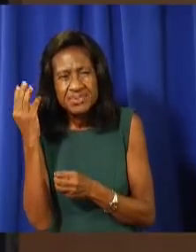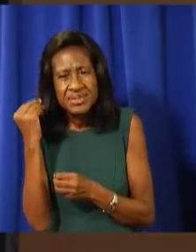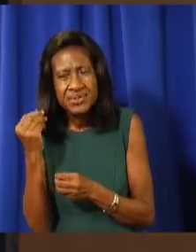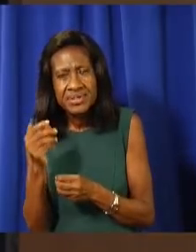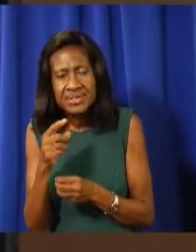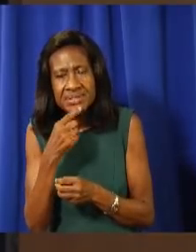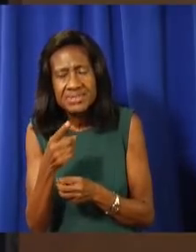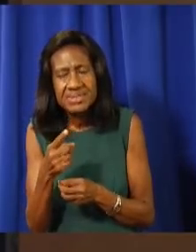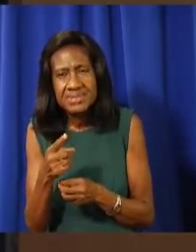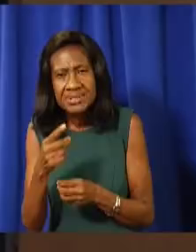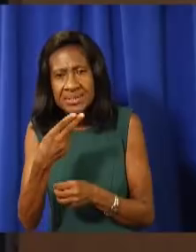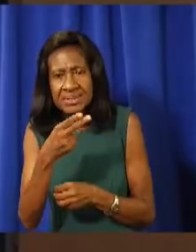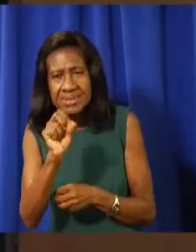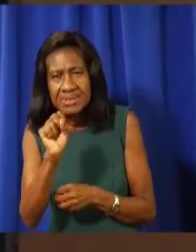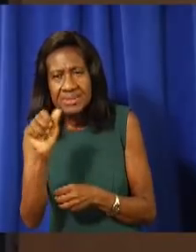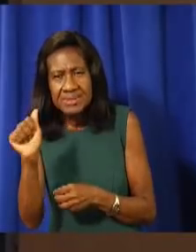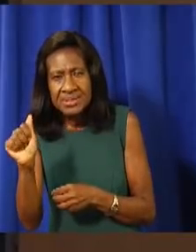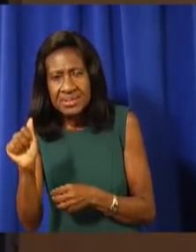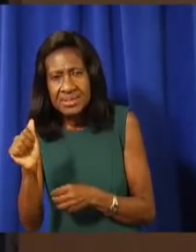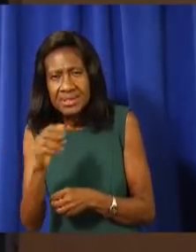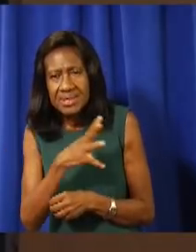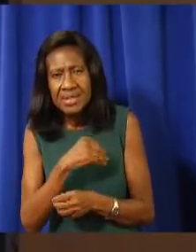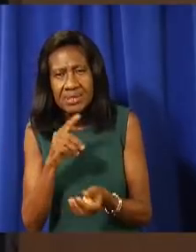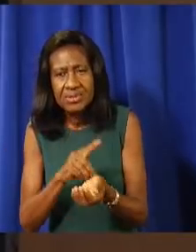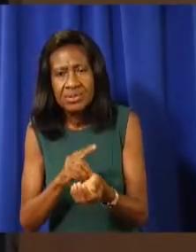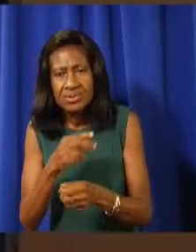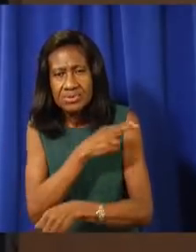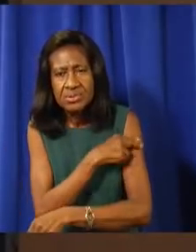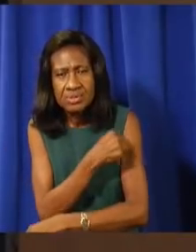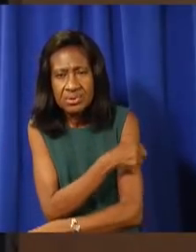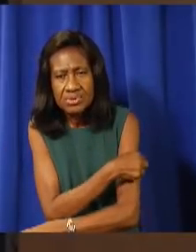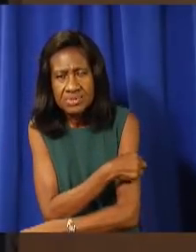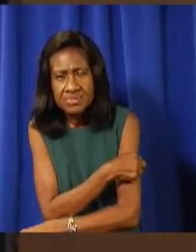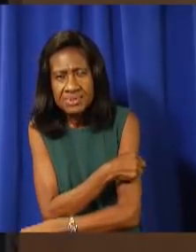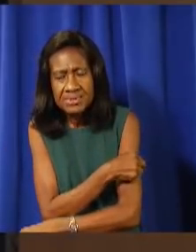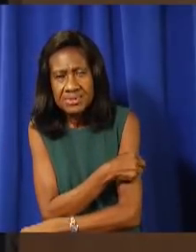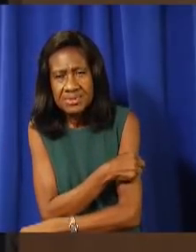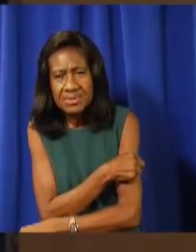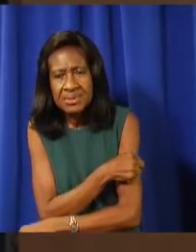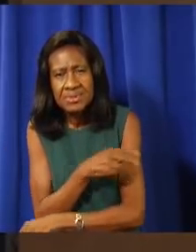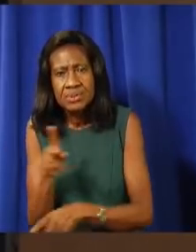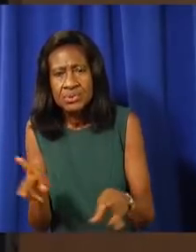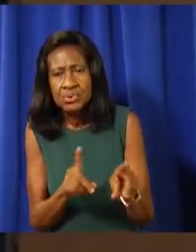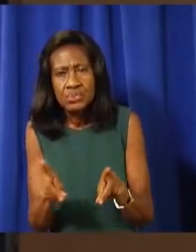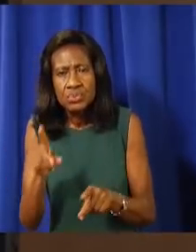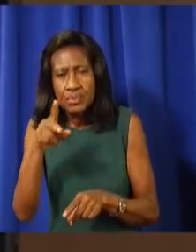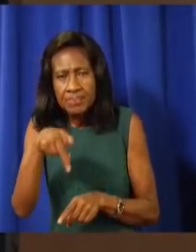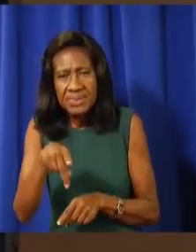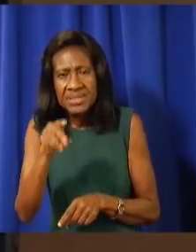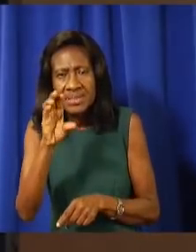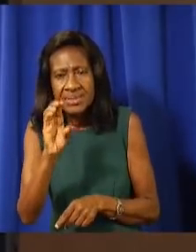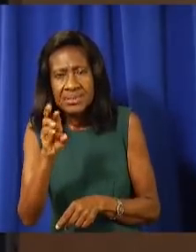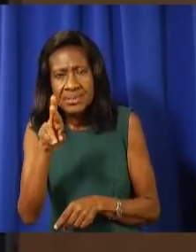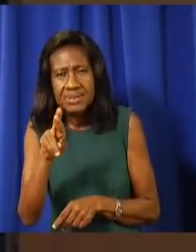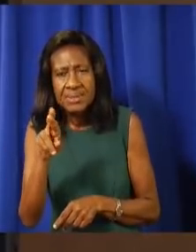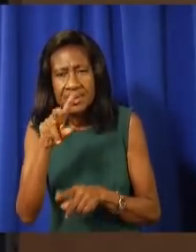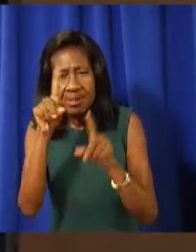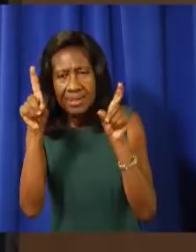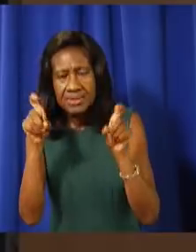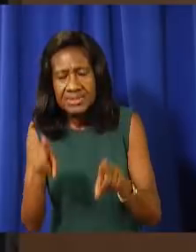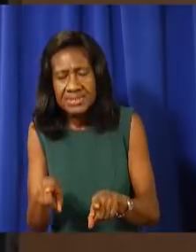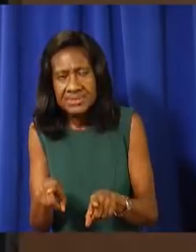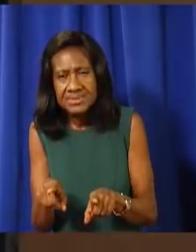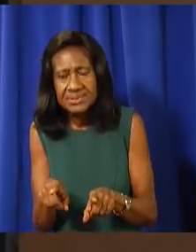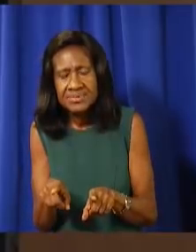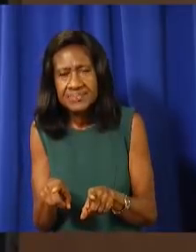also, right now, the Doctoral Hospital Health City Cayman Island provide PCR testing. And we are aware of two other facilities on Island